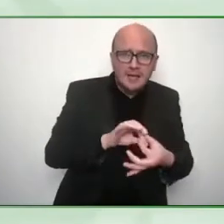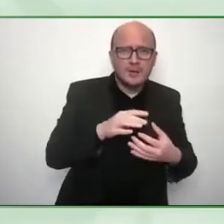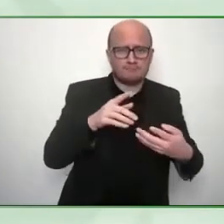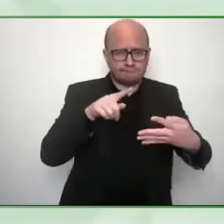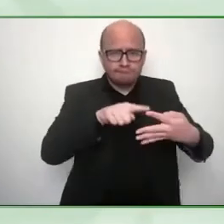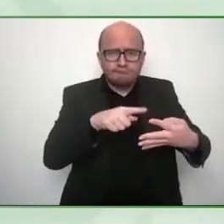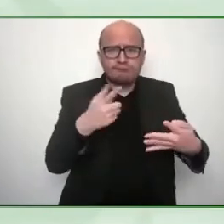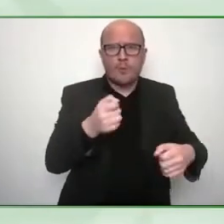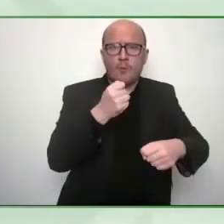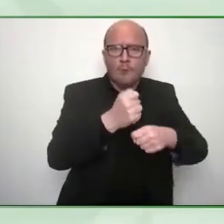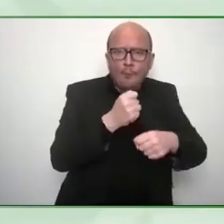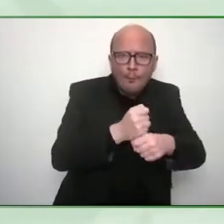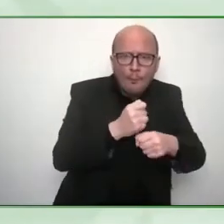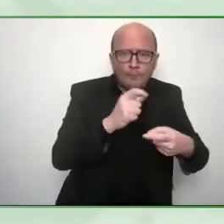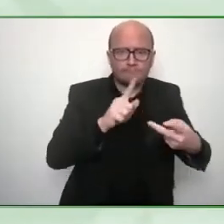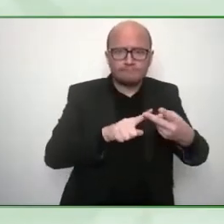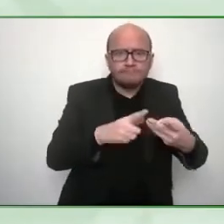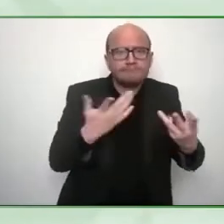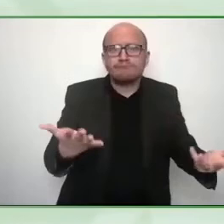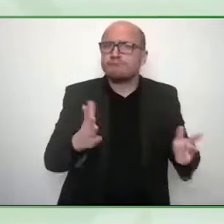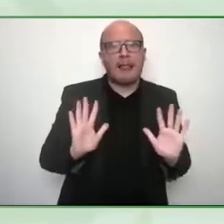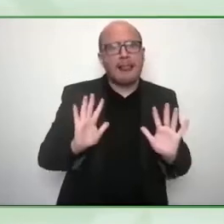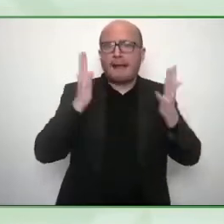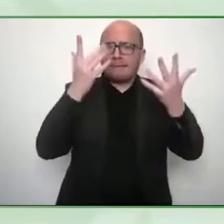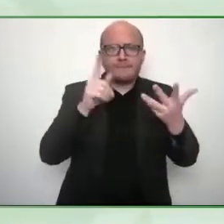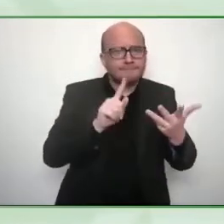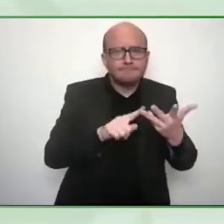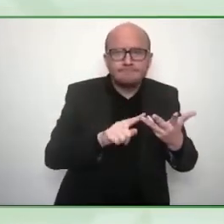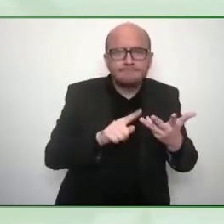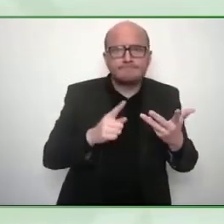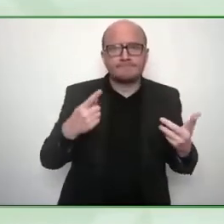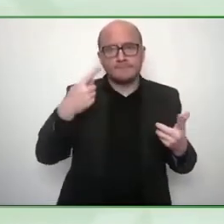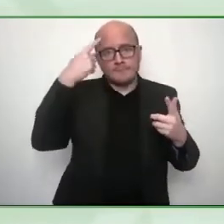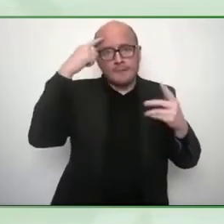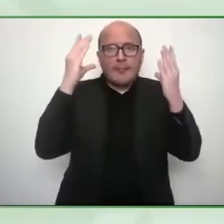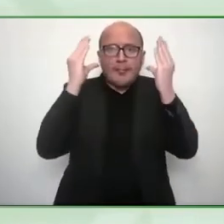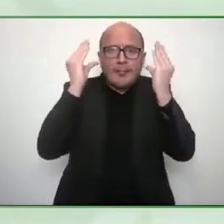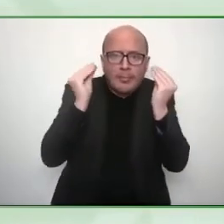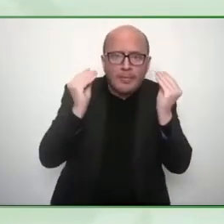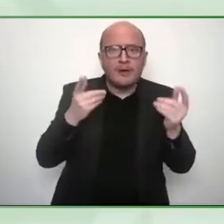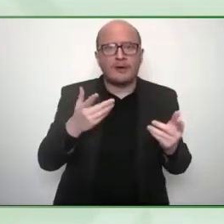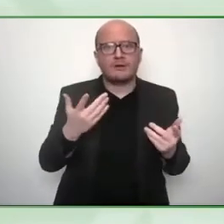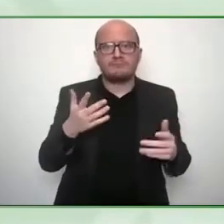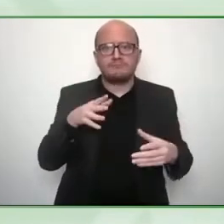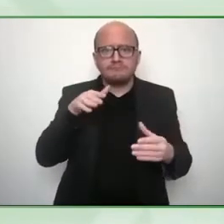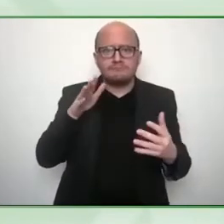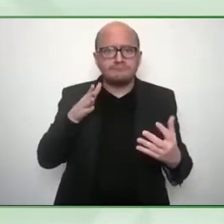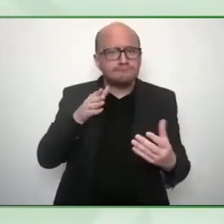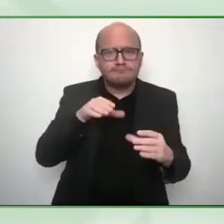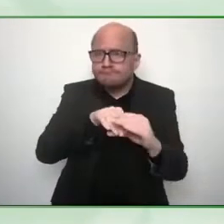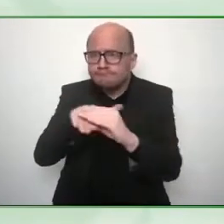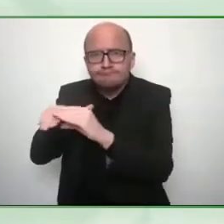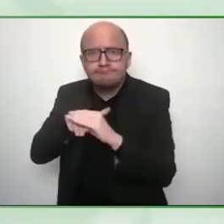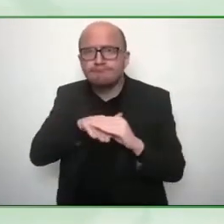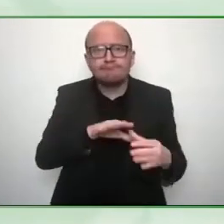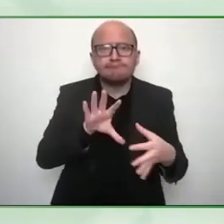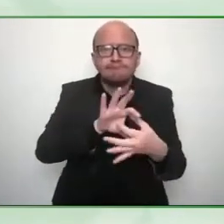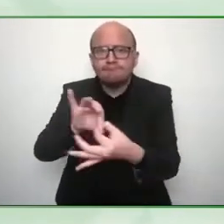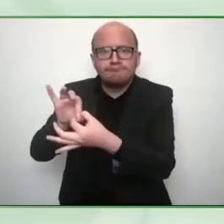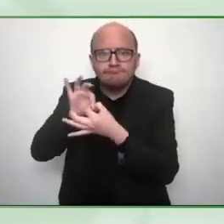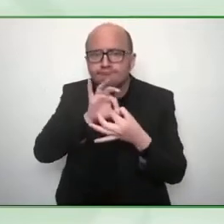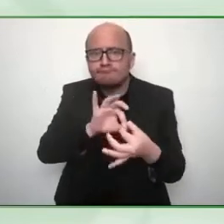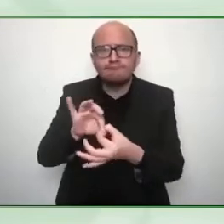uh so it is certainly a quality of life issue uh that expands well beyond just a little